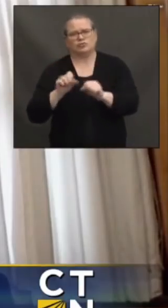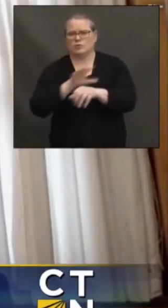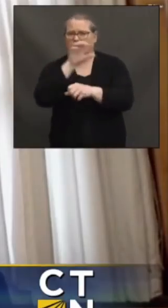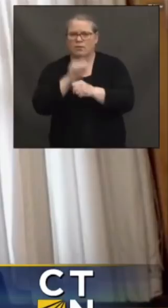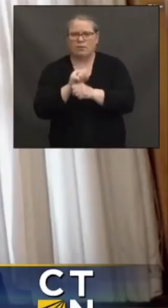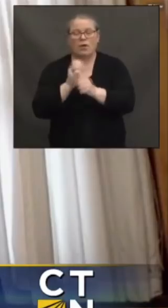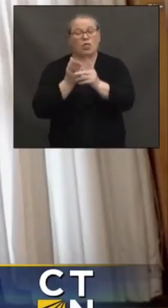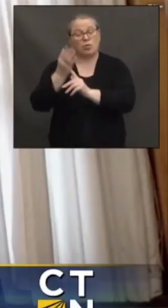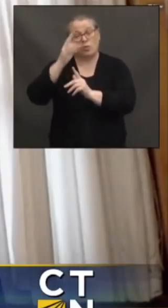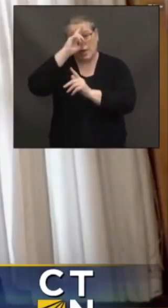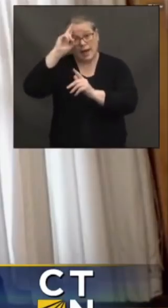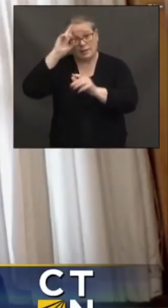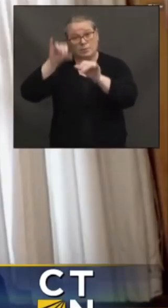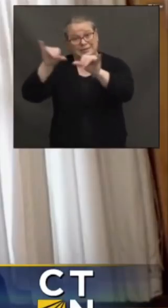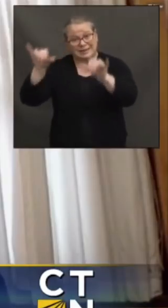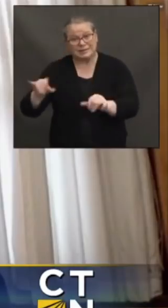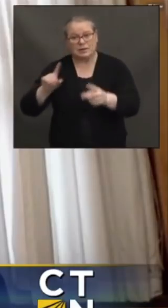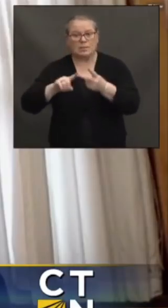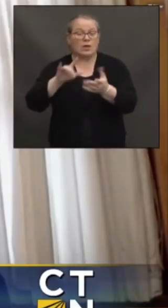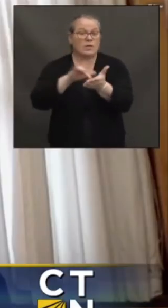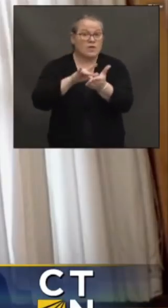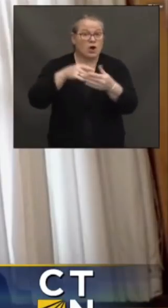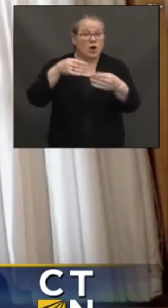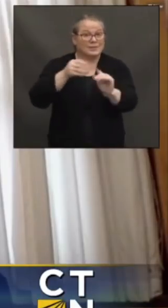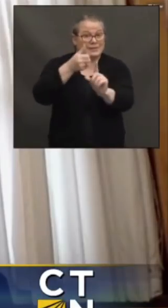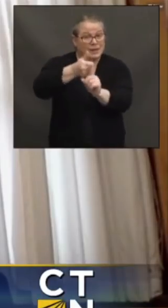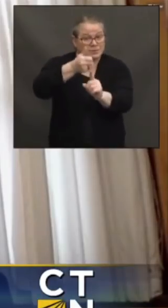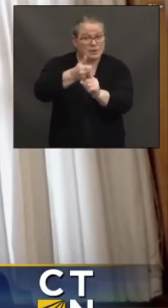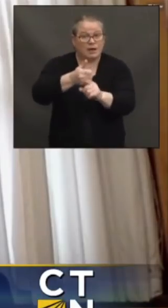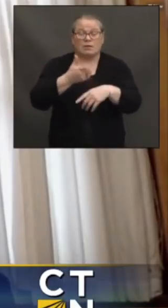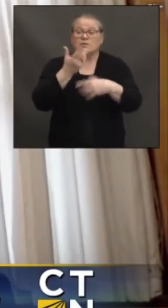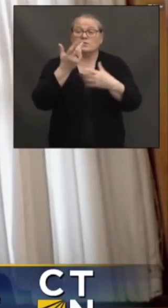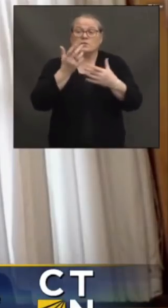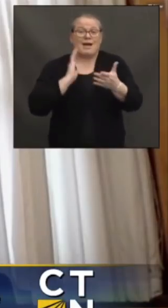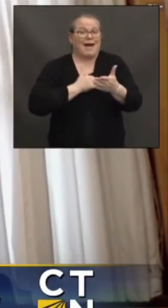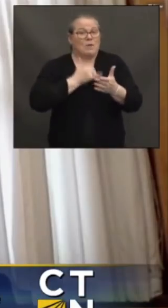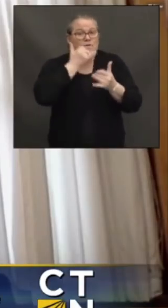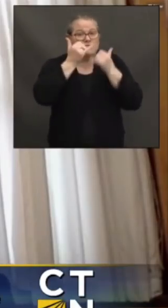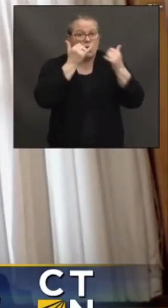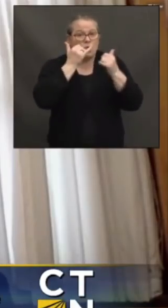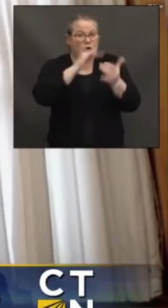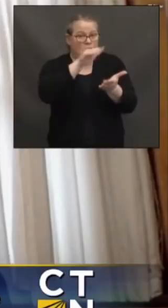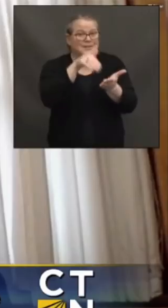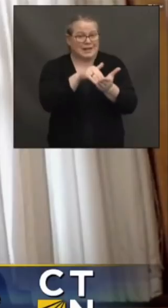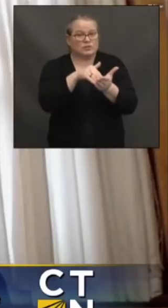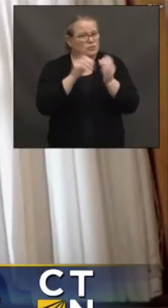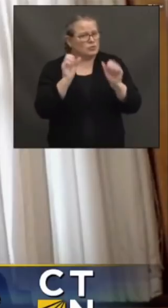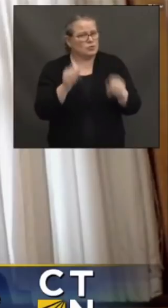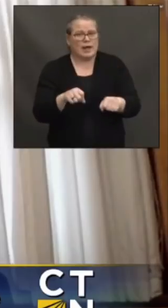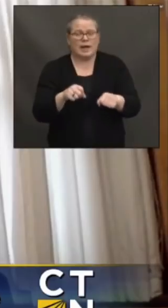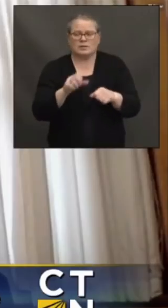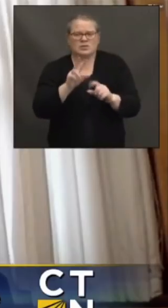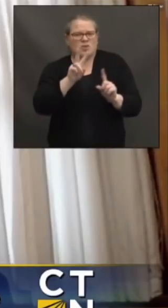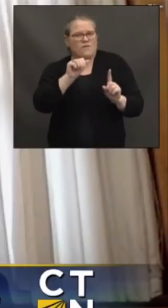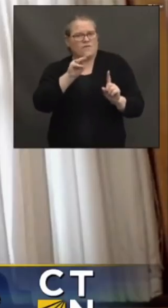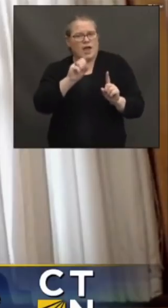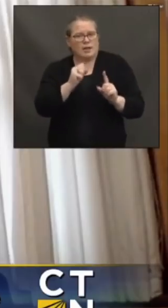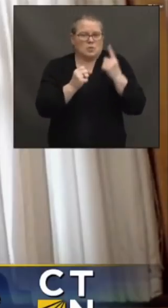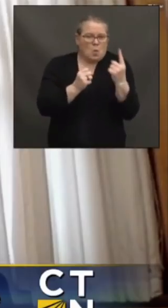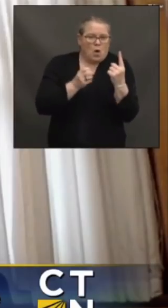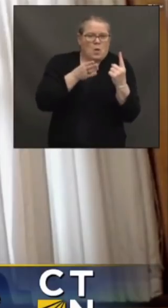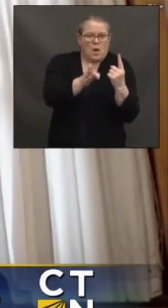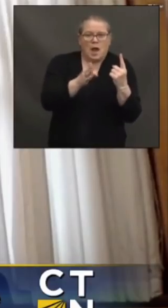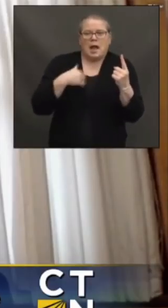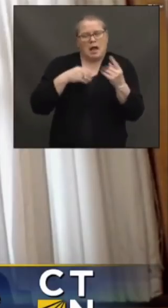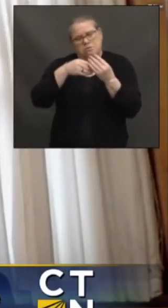hospital systems, through the pharmacies, or through our call center as well. So that is just one of the many ways that you